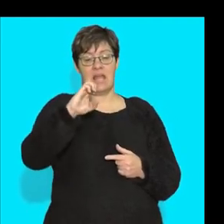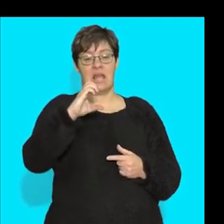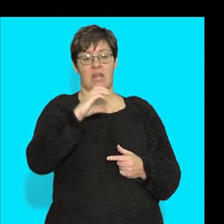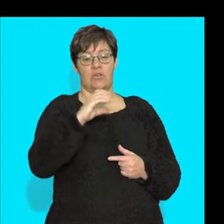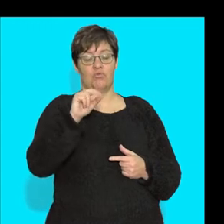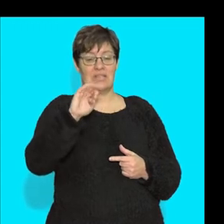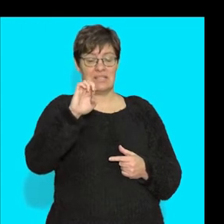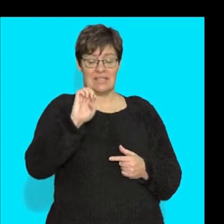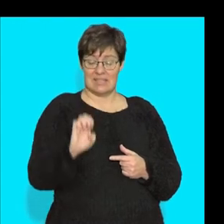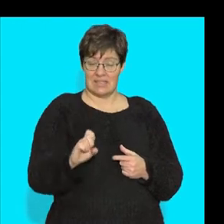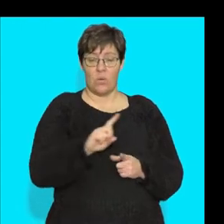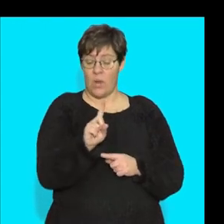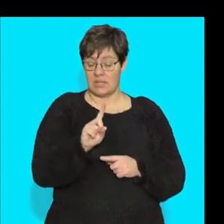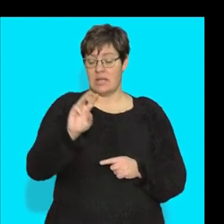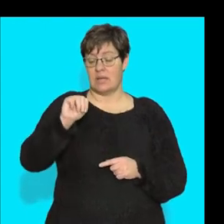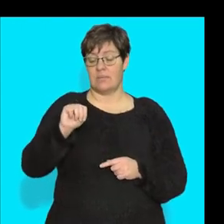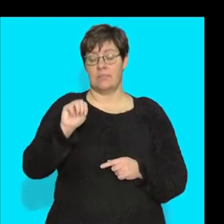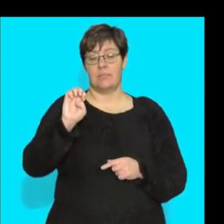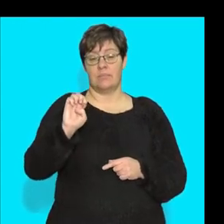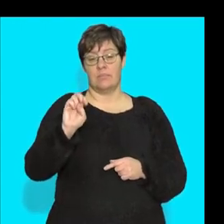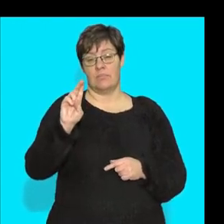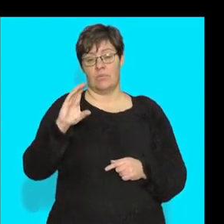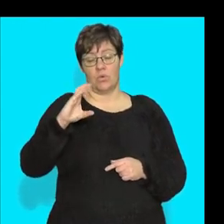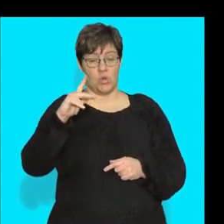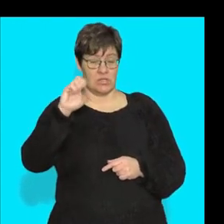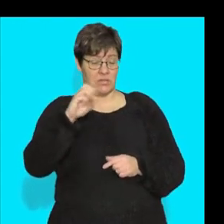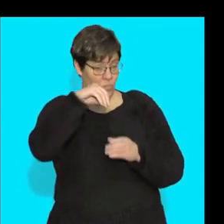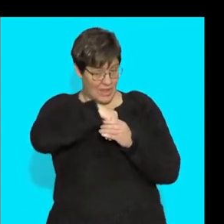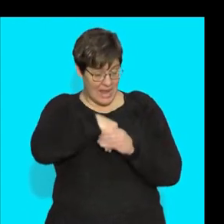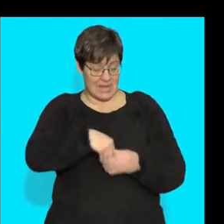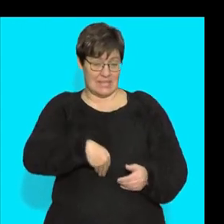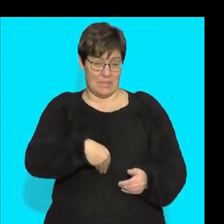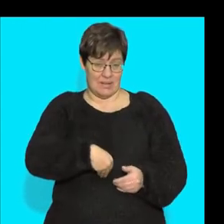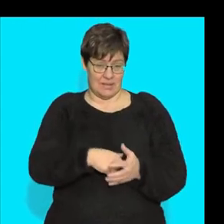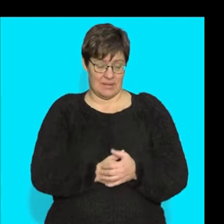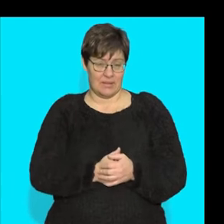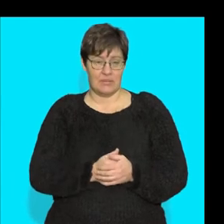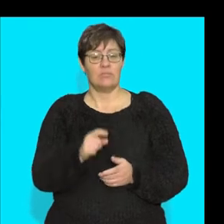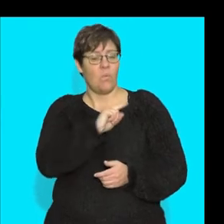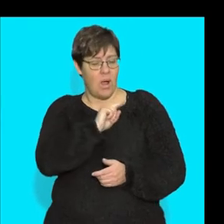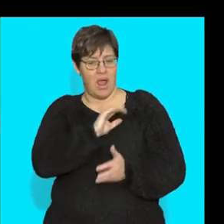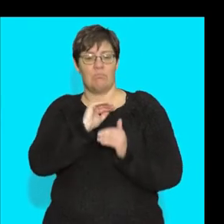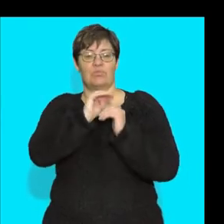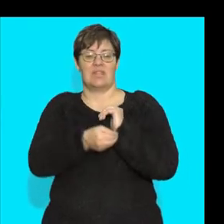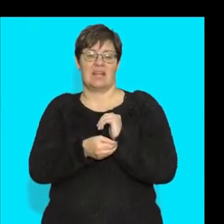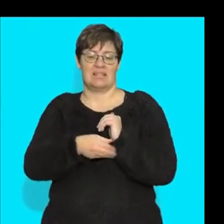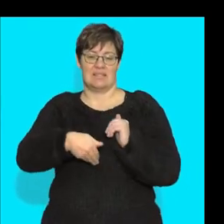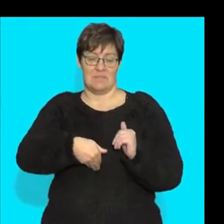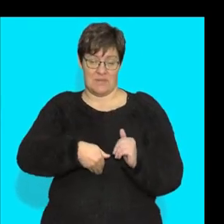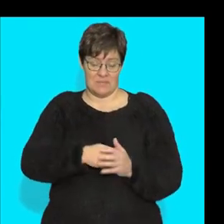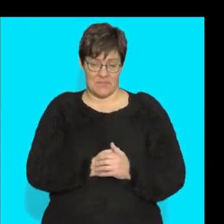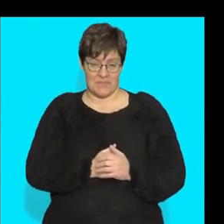mucus in the stomach, all right, to protect the stomach.